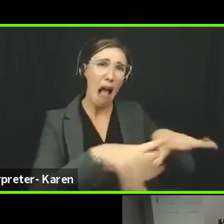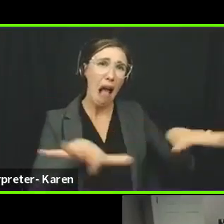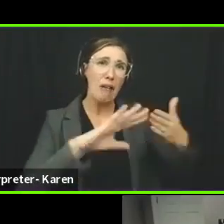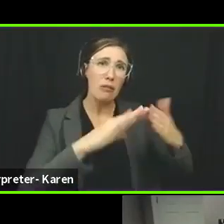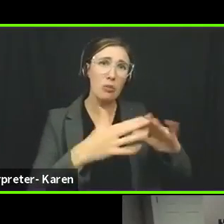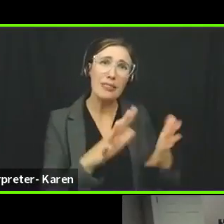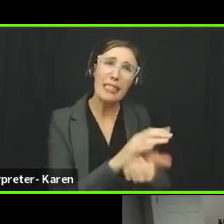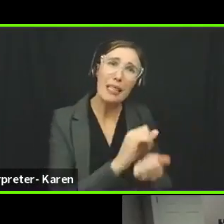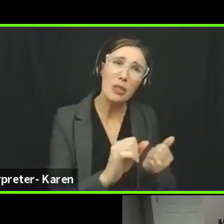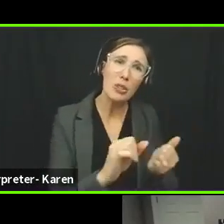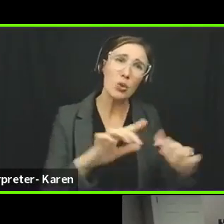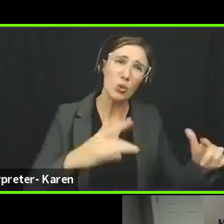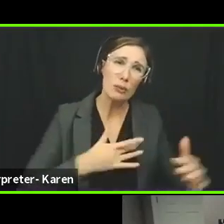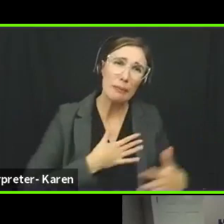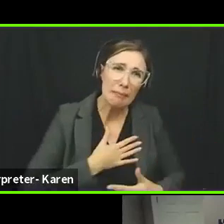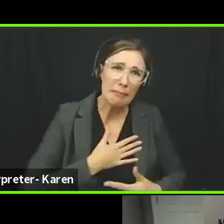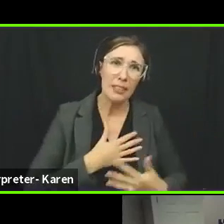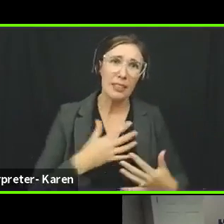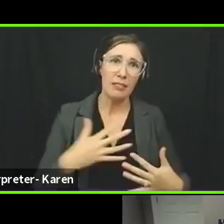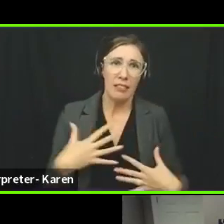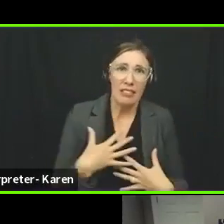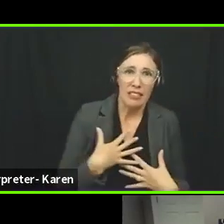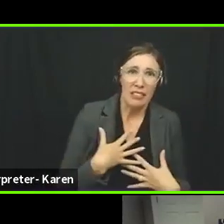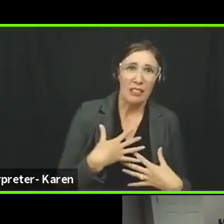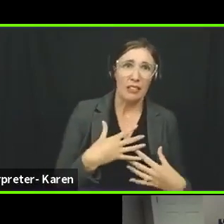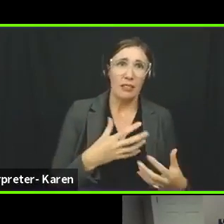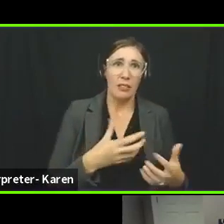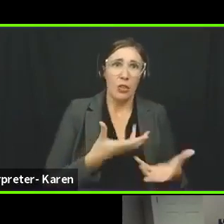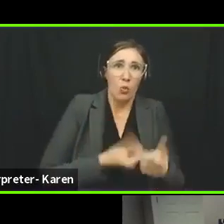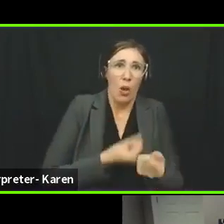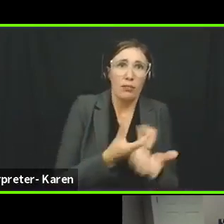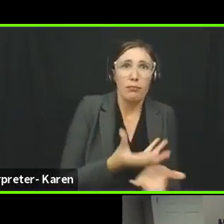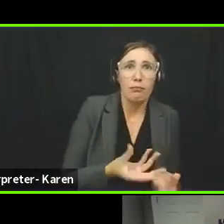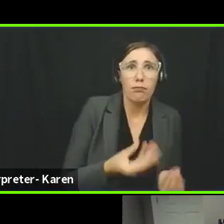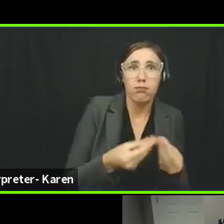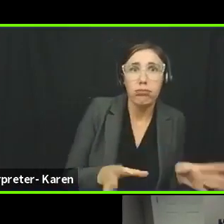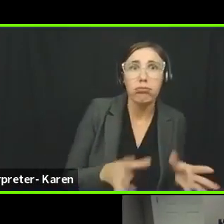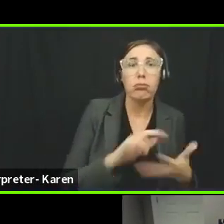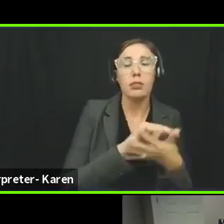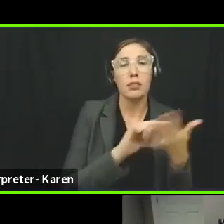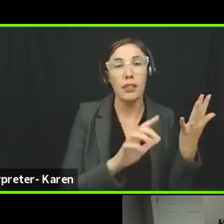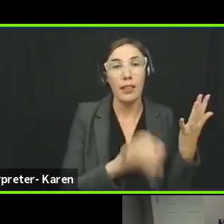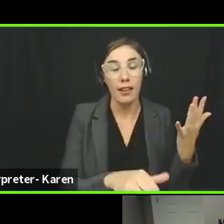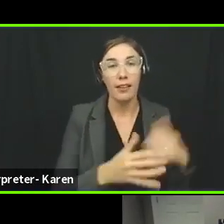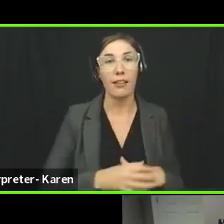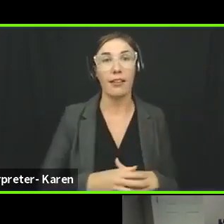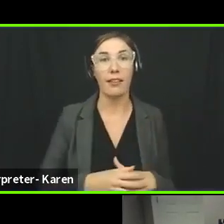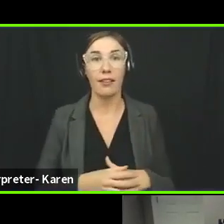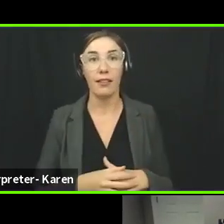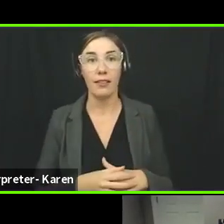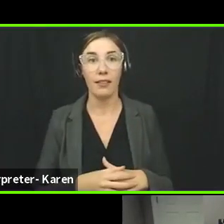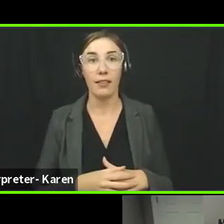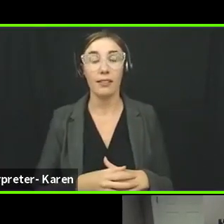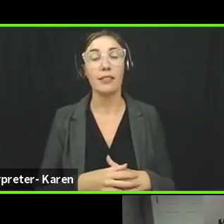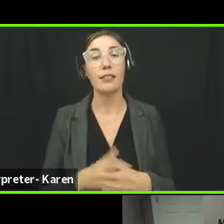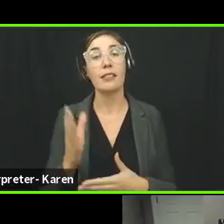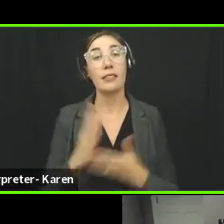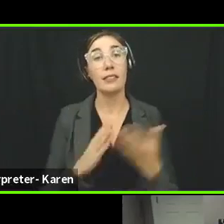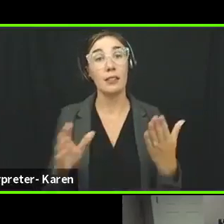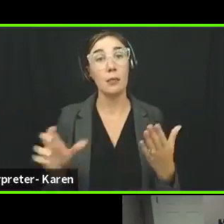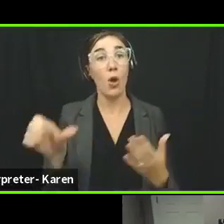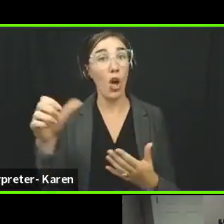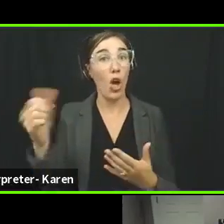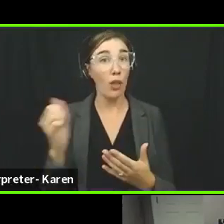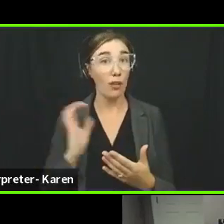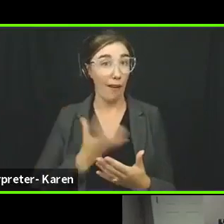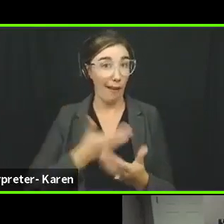entire communities. Just a few of the other sort of maybe not as traditional prosecutorial things that we're doing